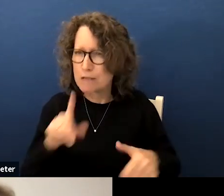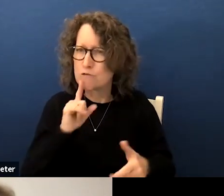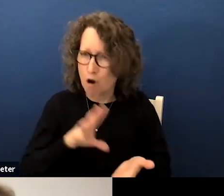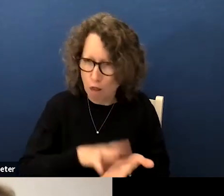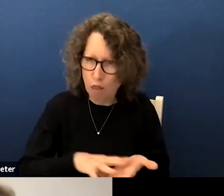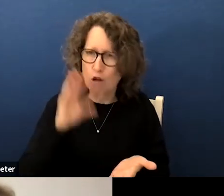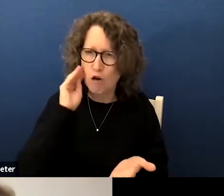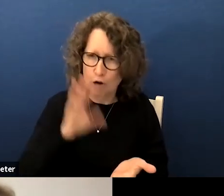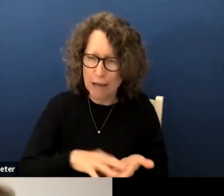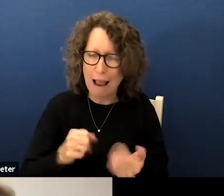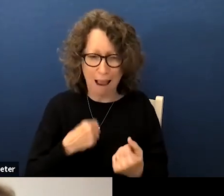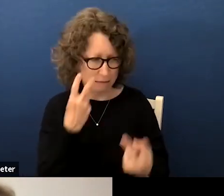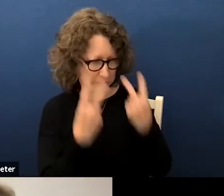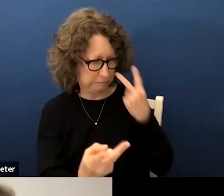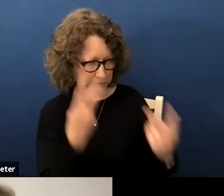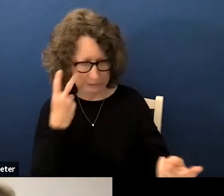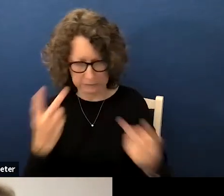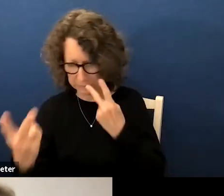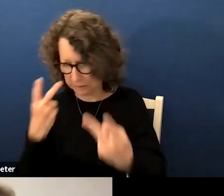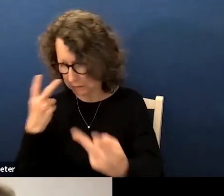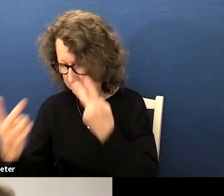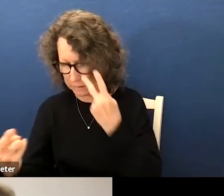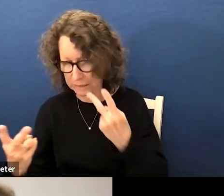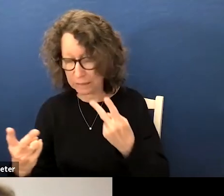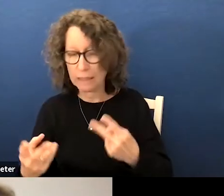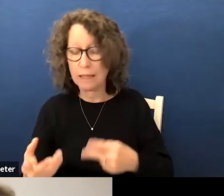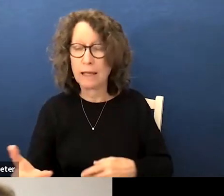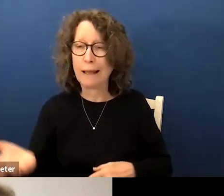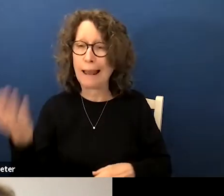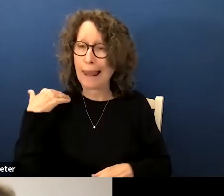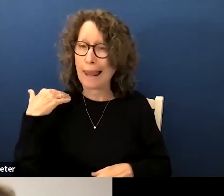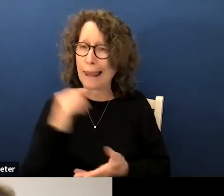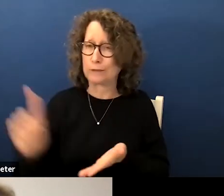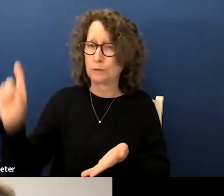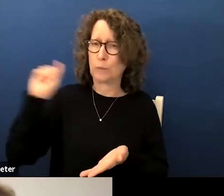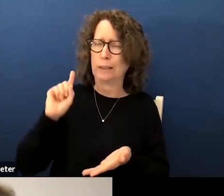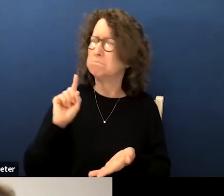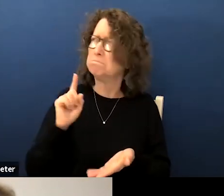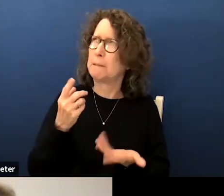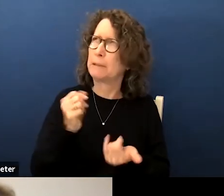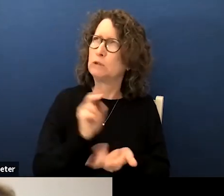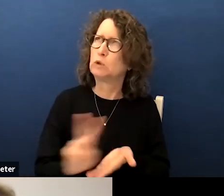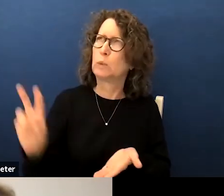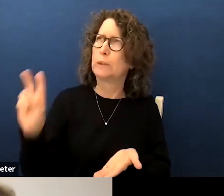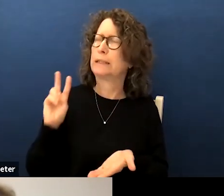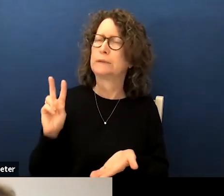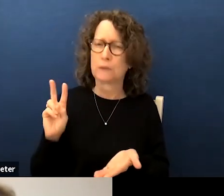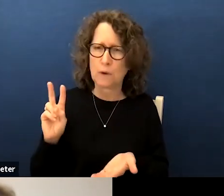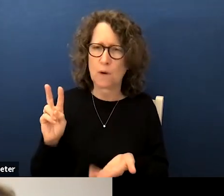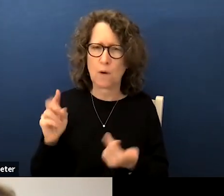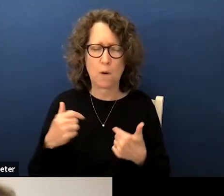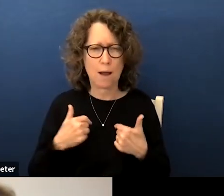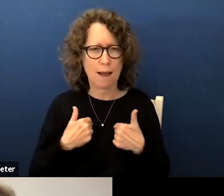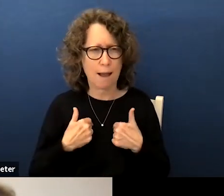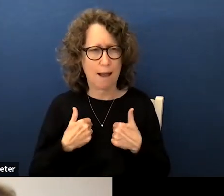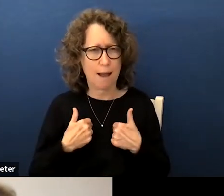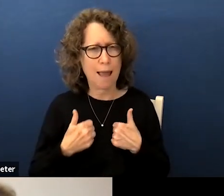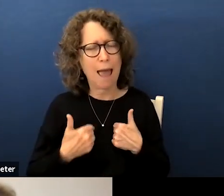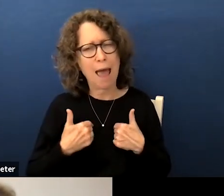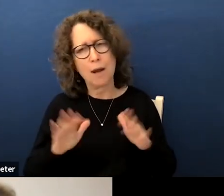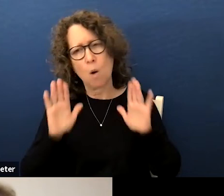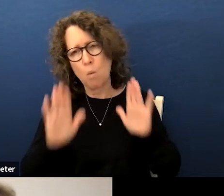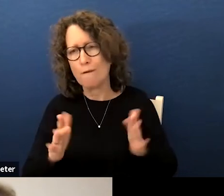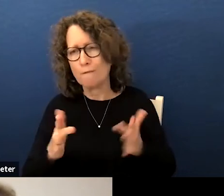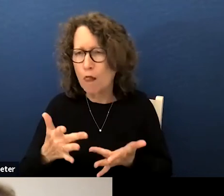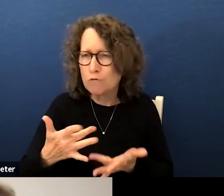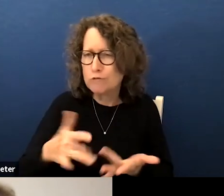I've seen it last week about two weeks ago I forgot I had a wonderful tour